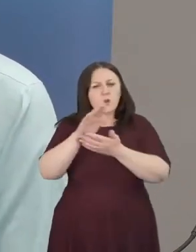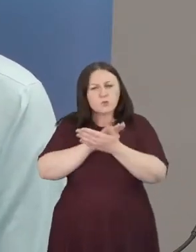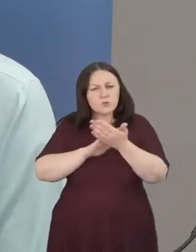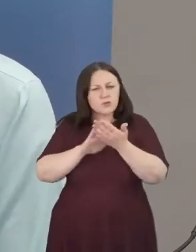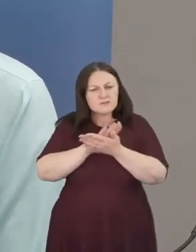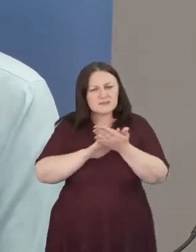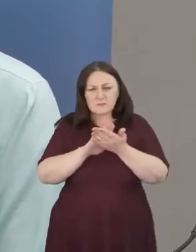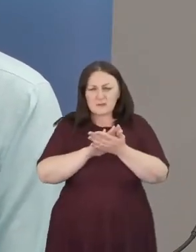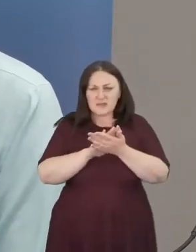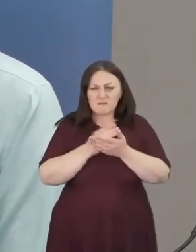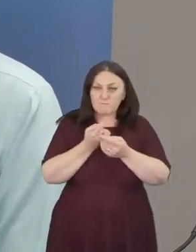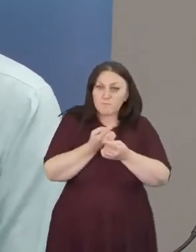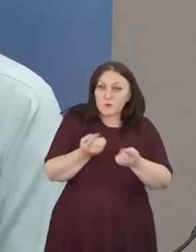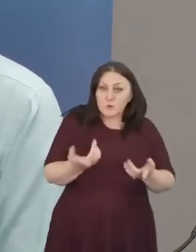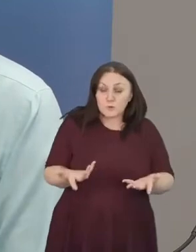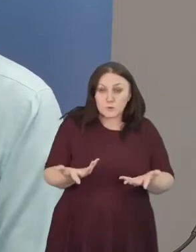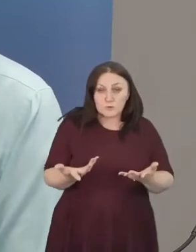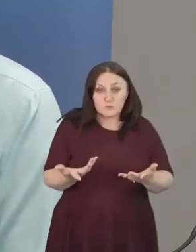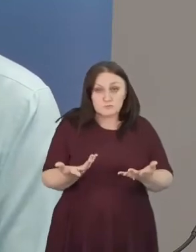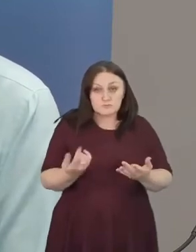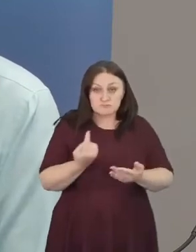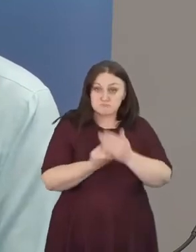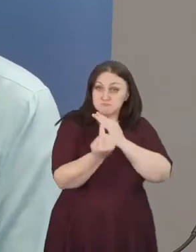What does it mean for your church?